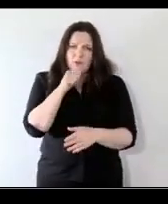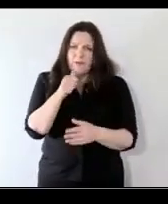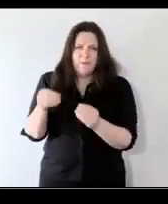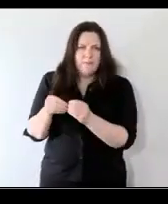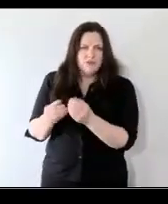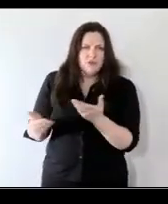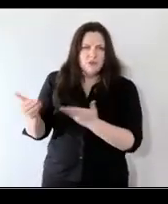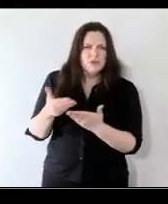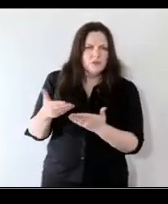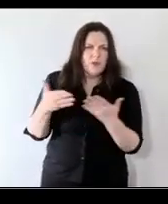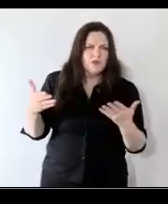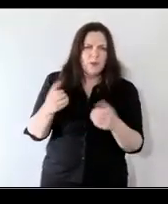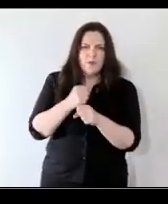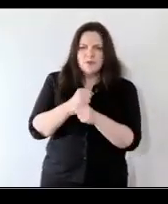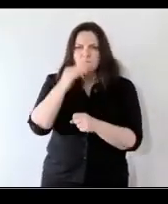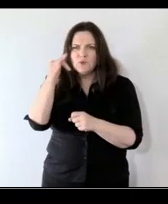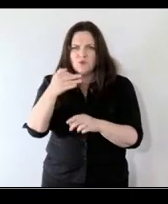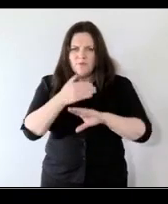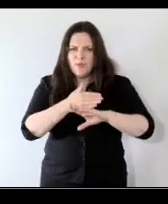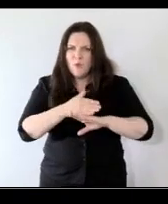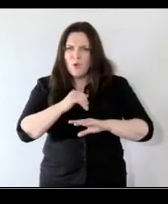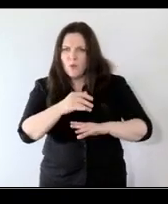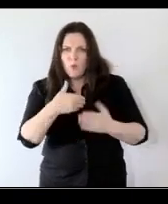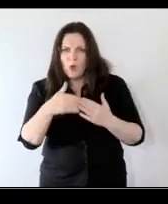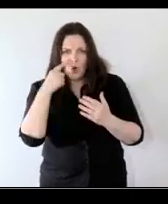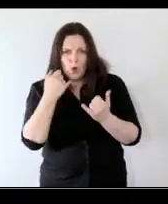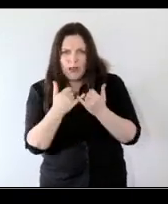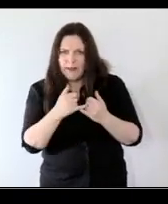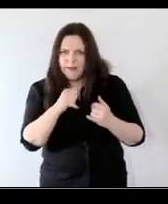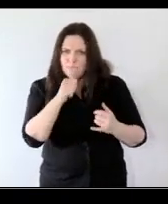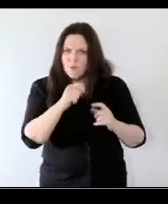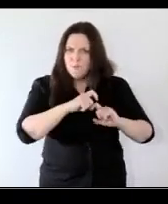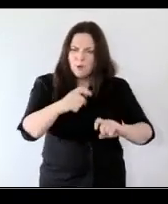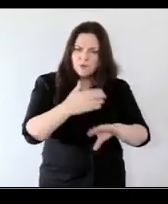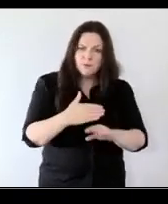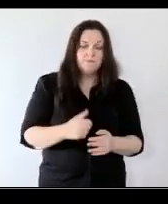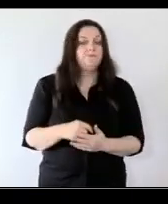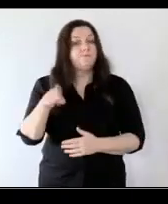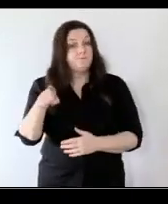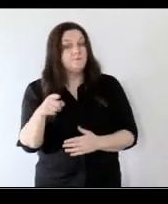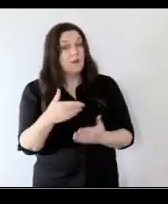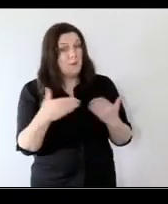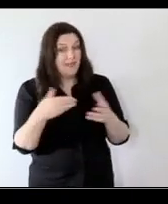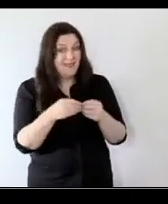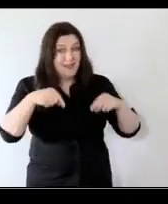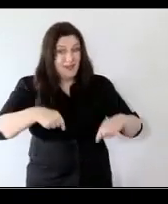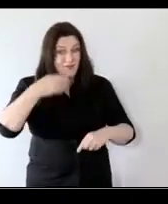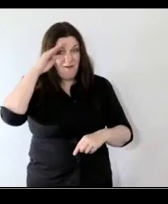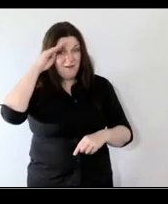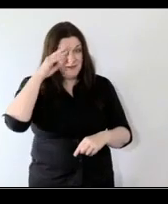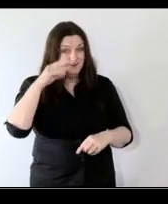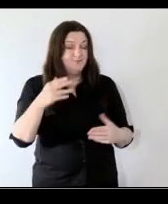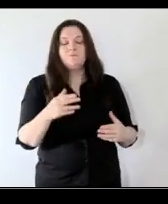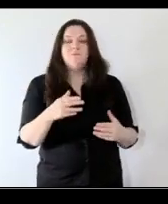named so much in in public discourse anymore i think a big aspect in ireland and urban